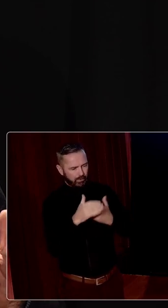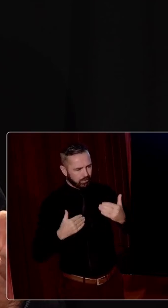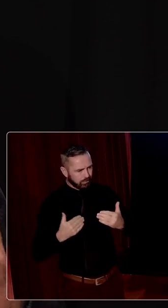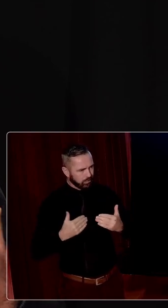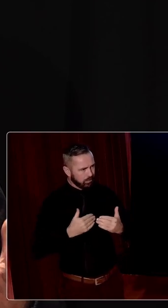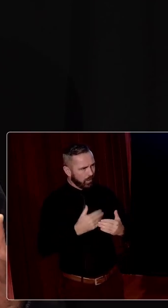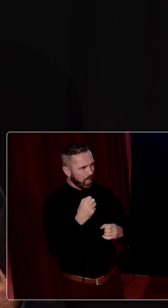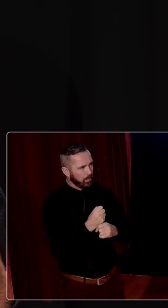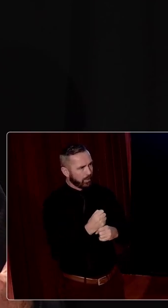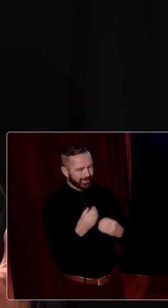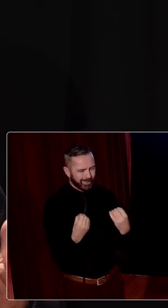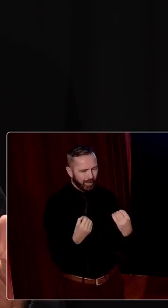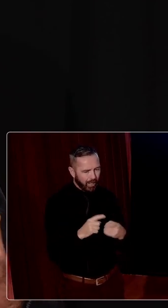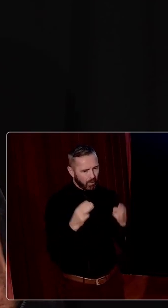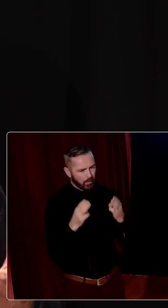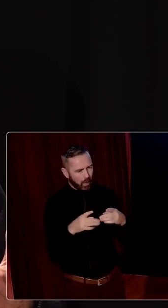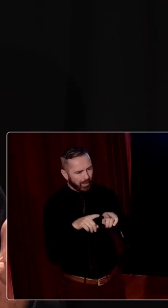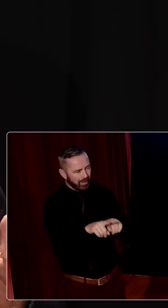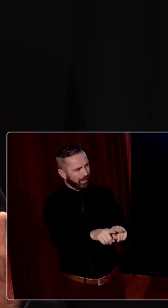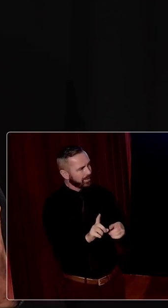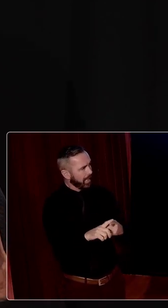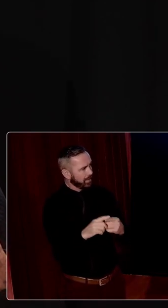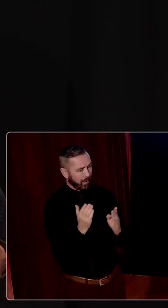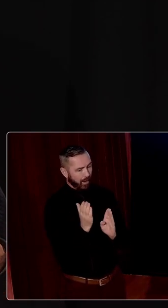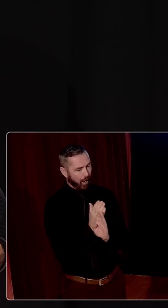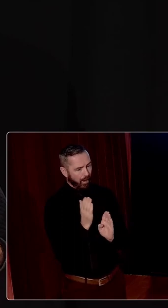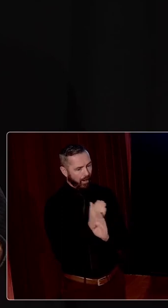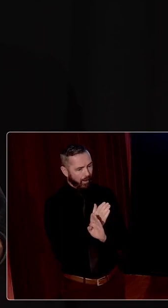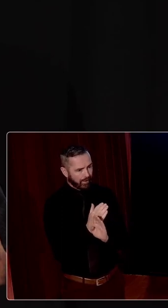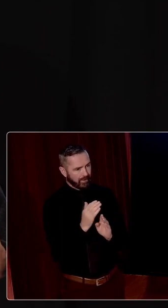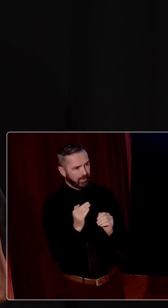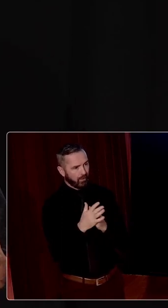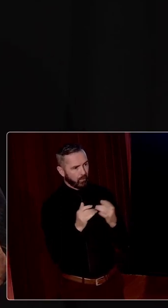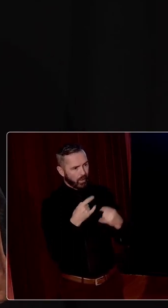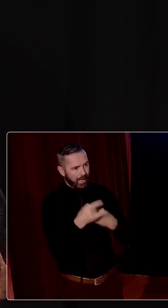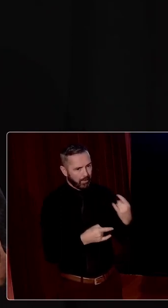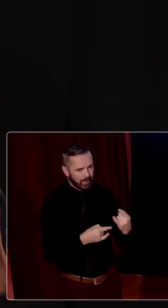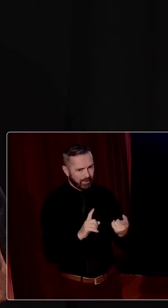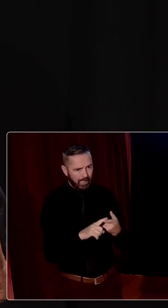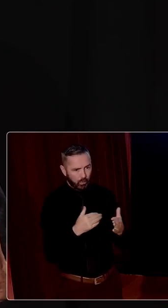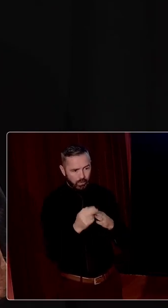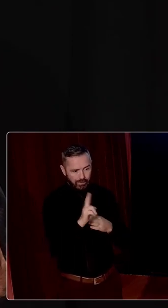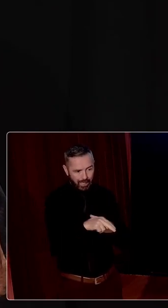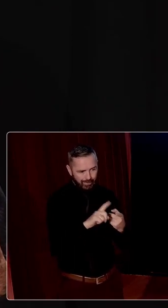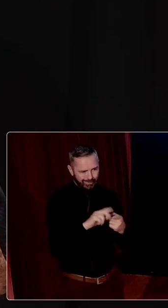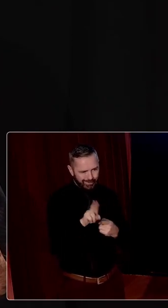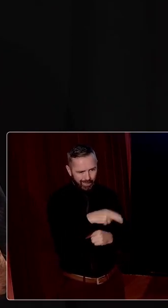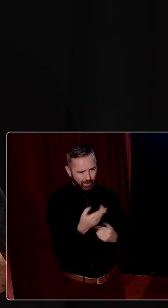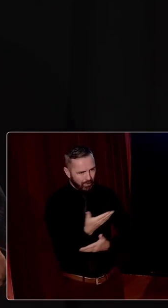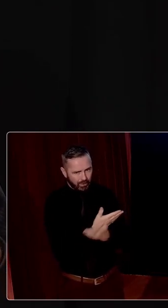of, of the denial and the power alliances and the hiding. And what could and could not be discussed and seen.